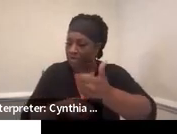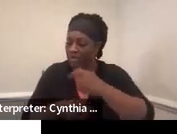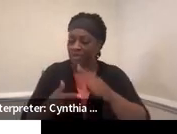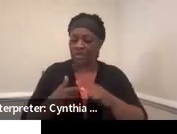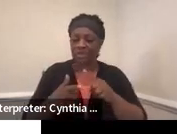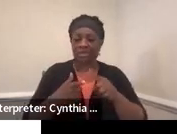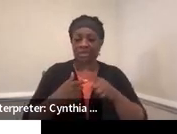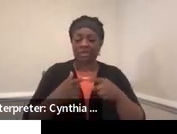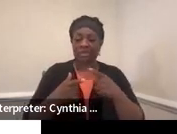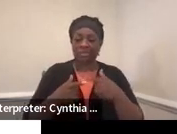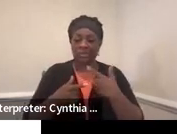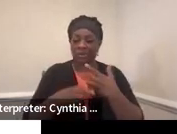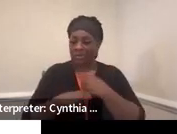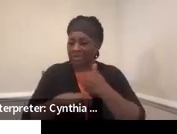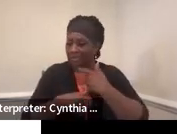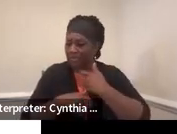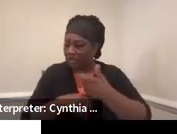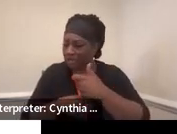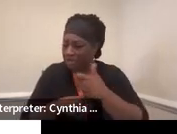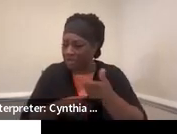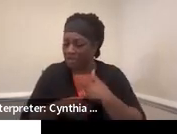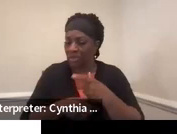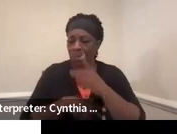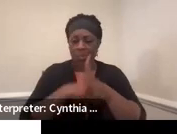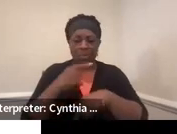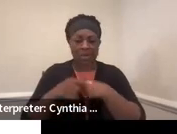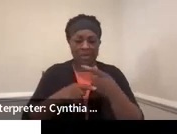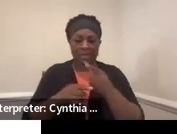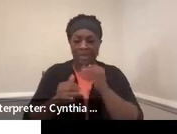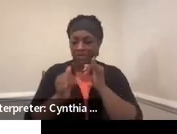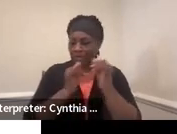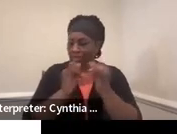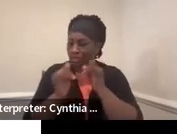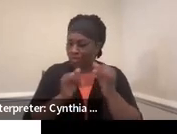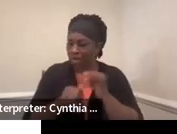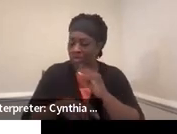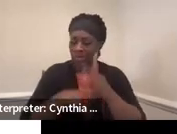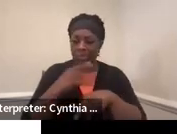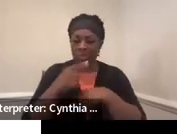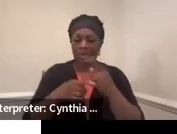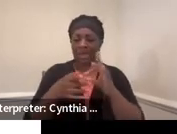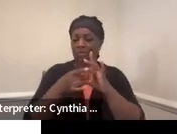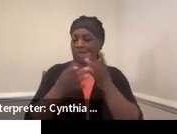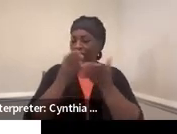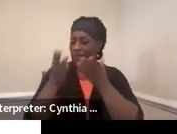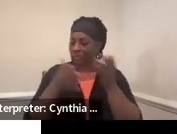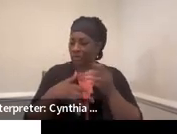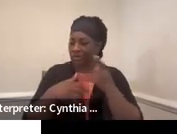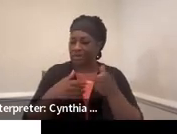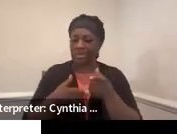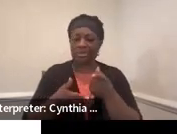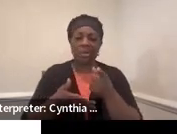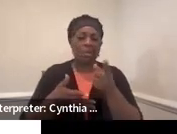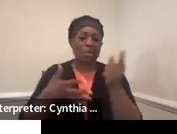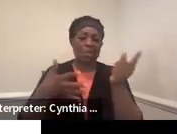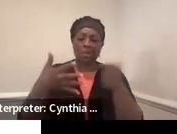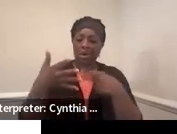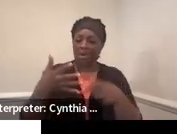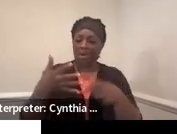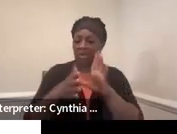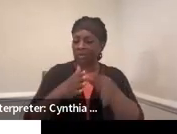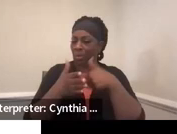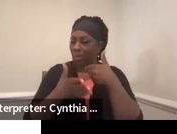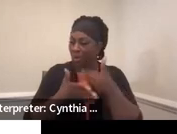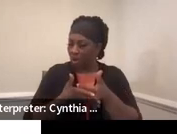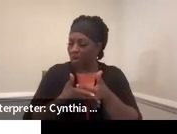getting transportation services? What kind of instruction are they getting? What kind of related services are they getting? Those are all